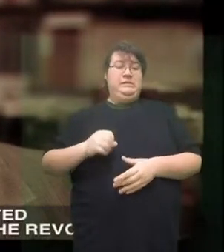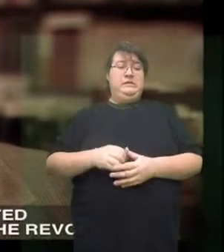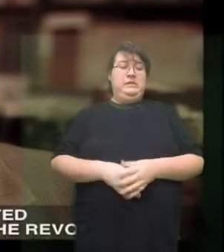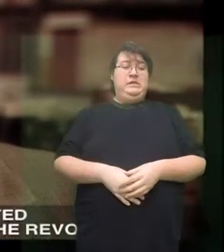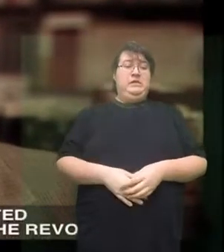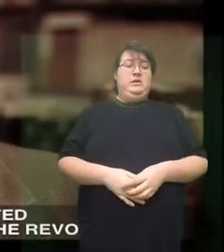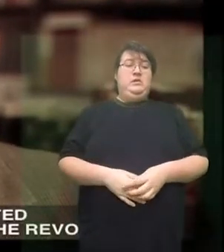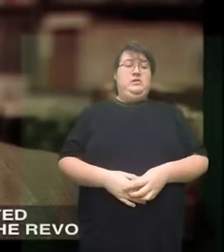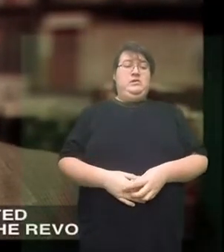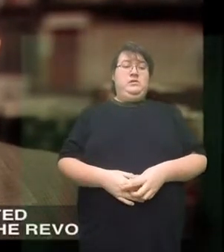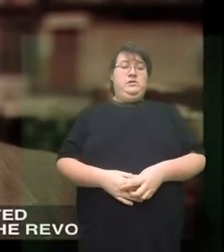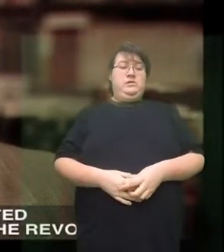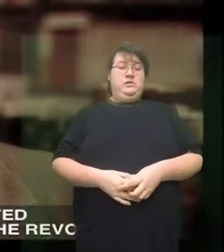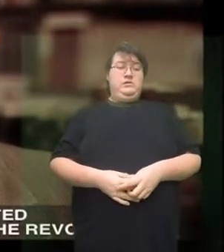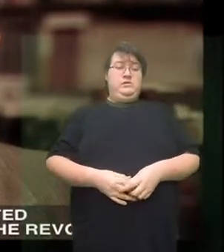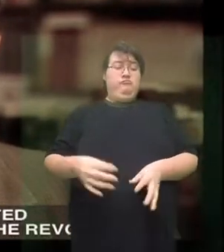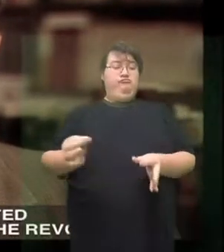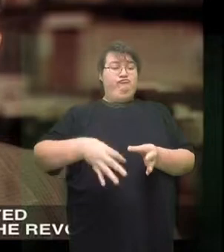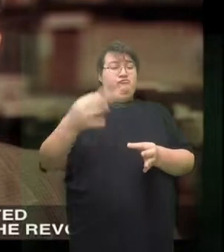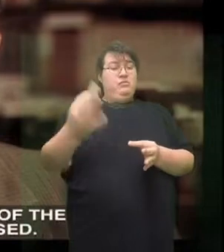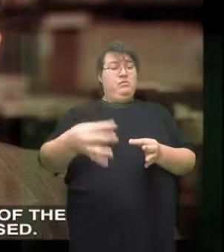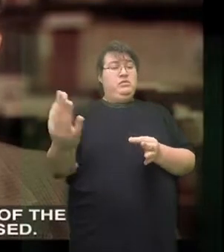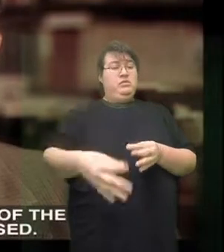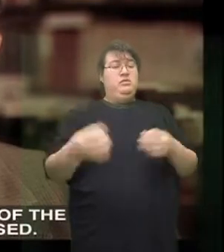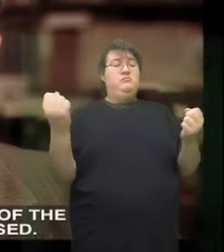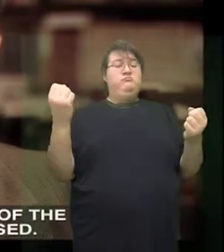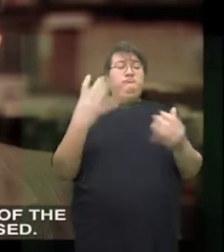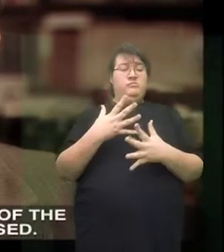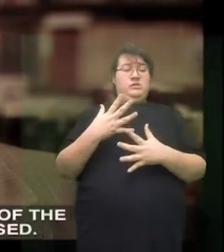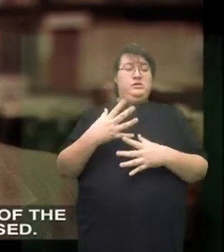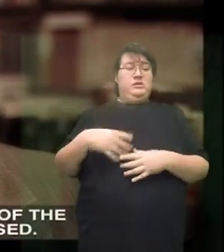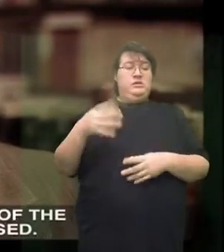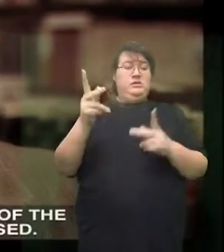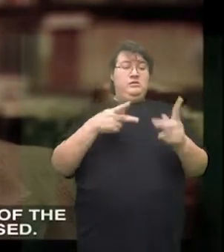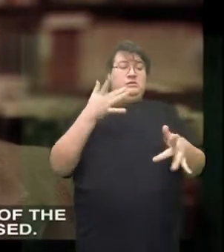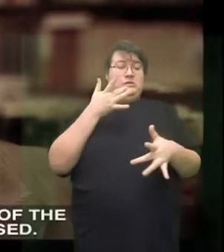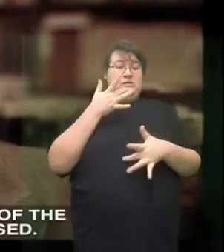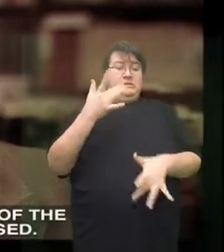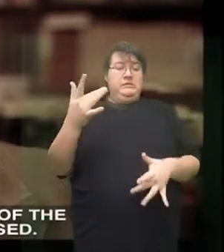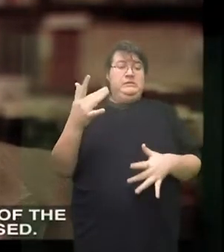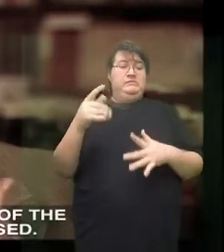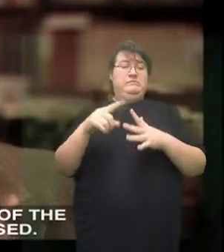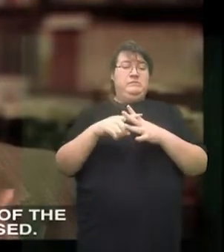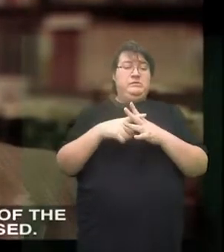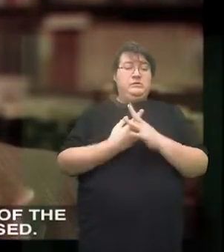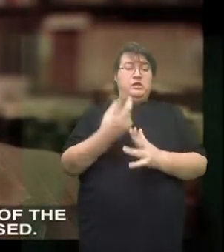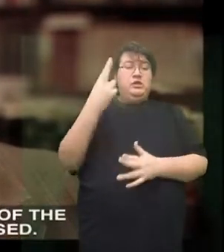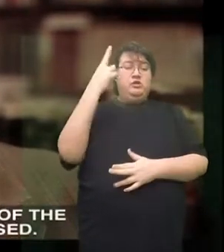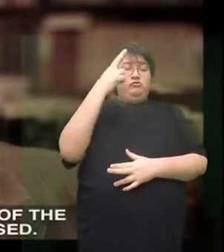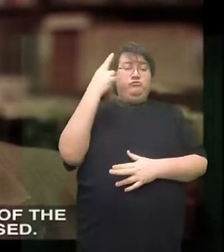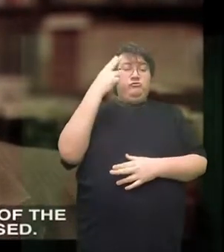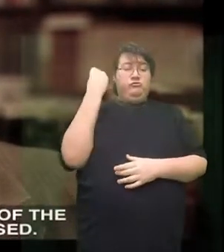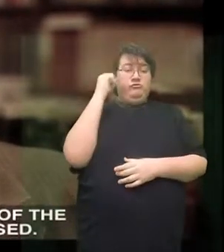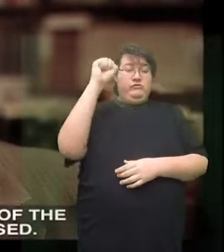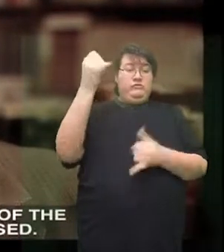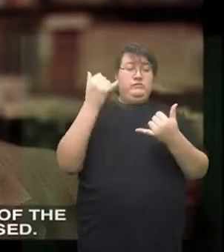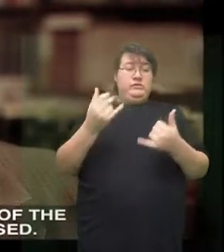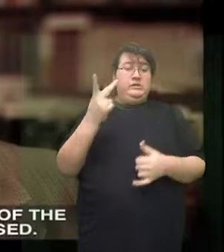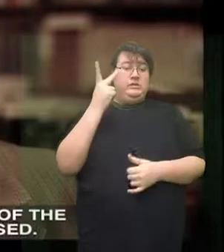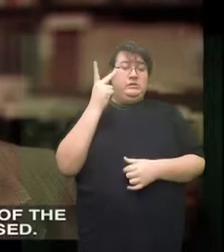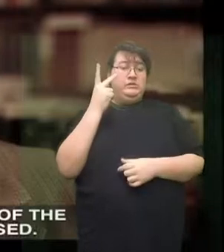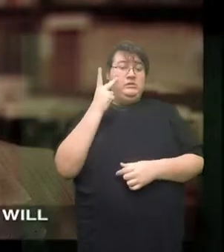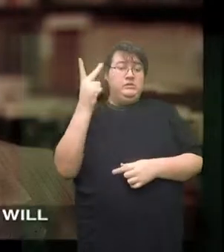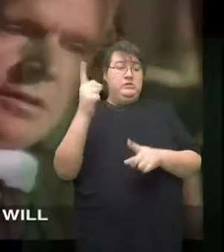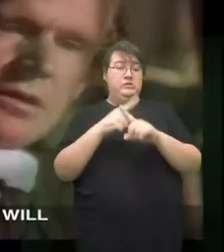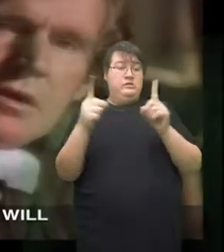are still devoted to the original principles of the Revolution saw as developing out of the Constitution